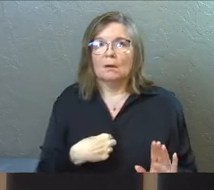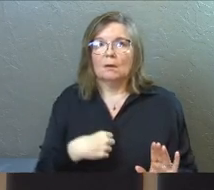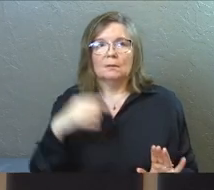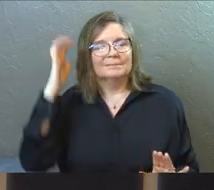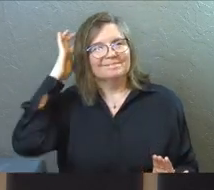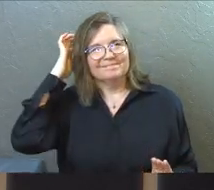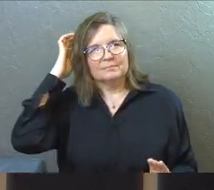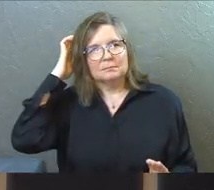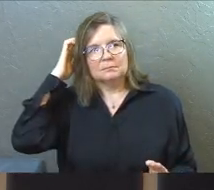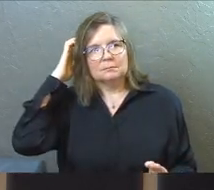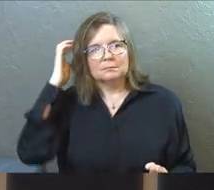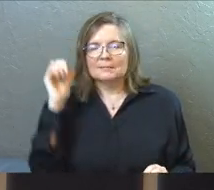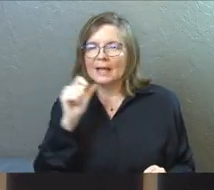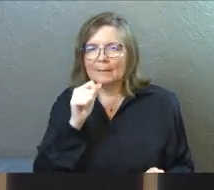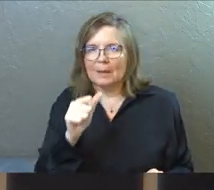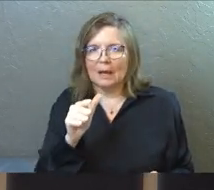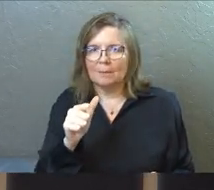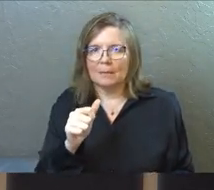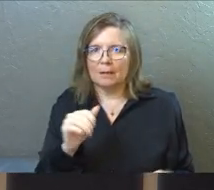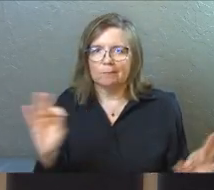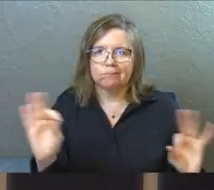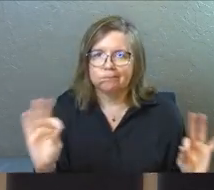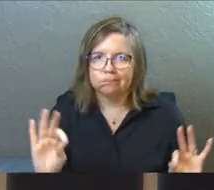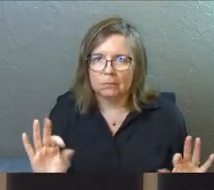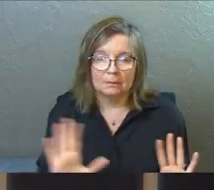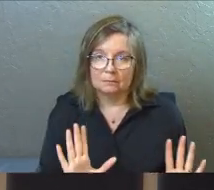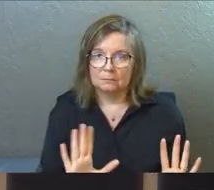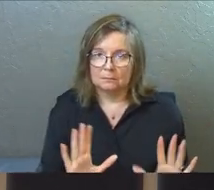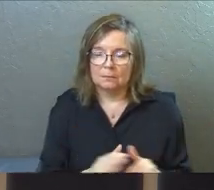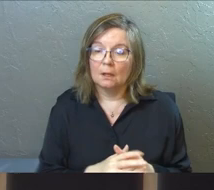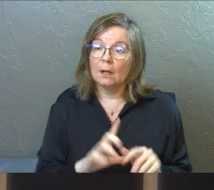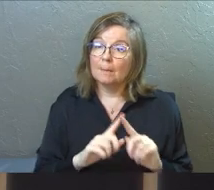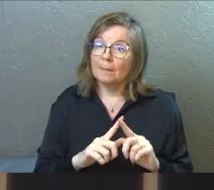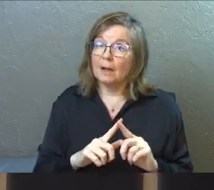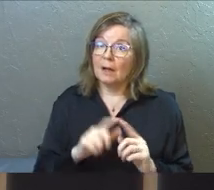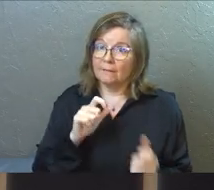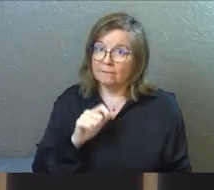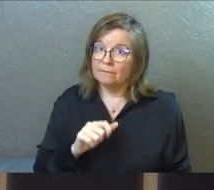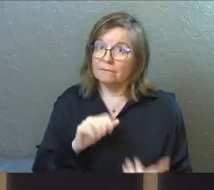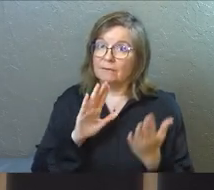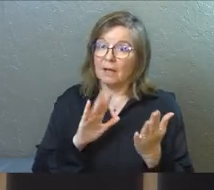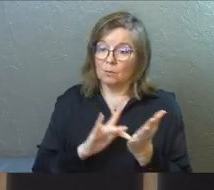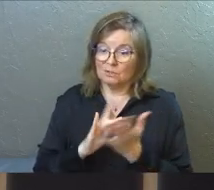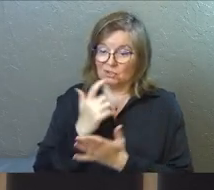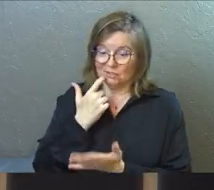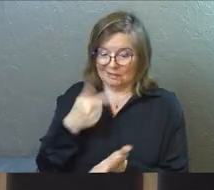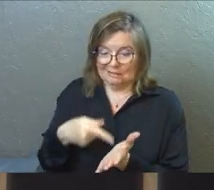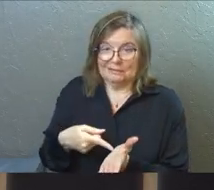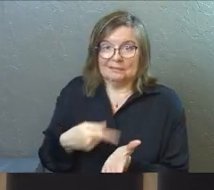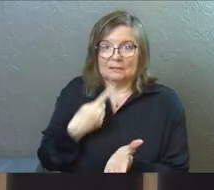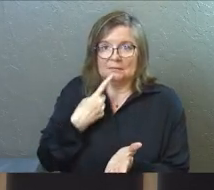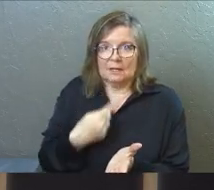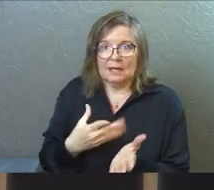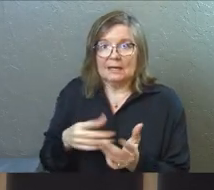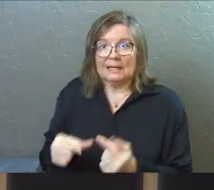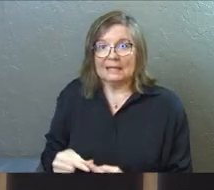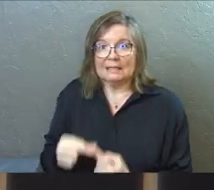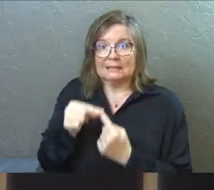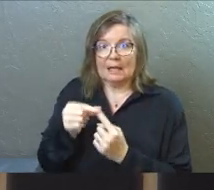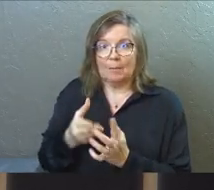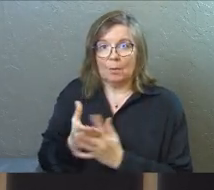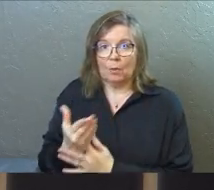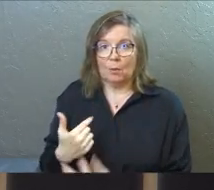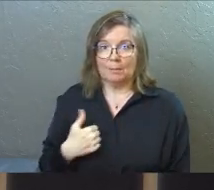I'm not being flippant. But face what Jesus just said there, except through me.